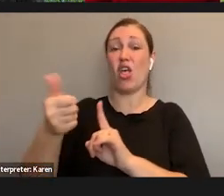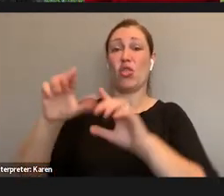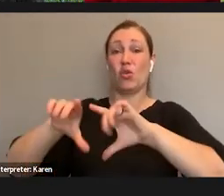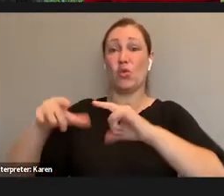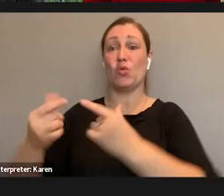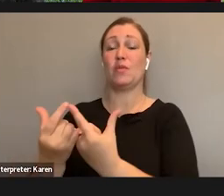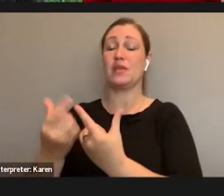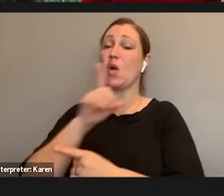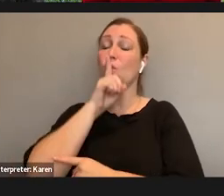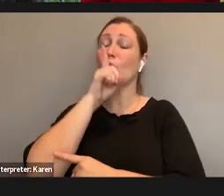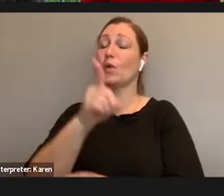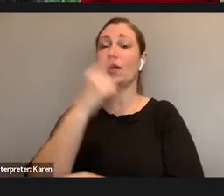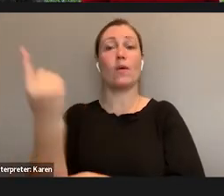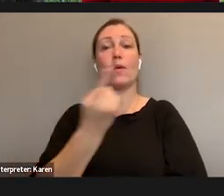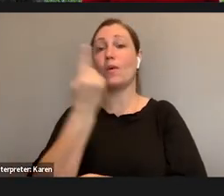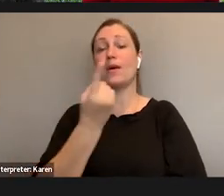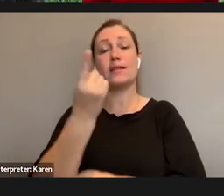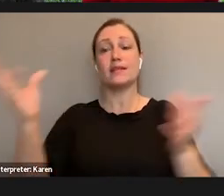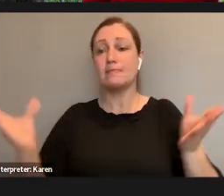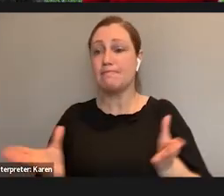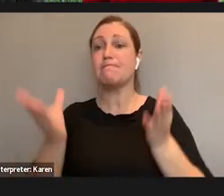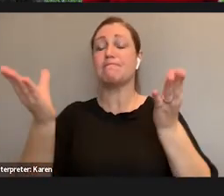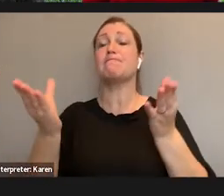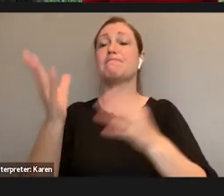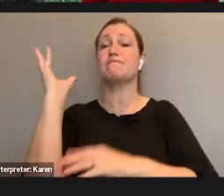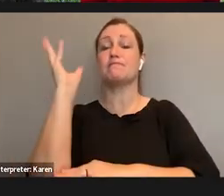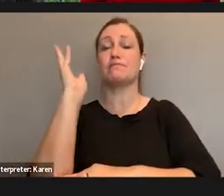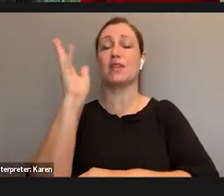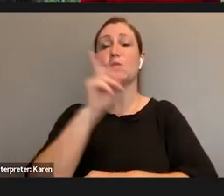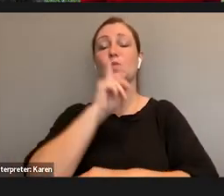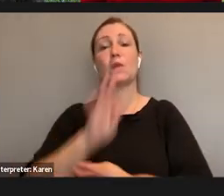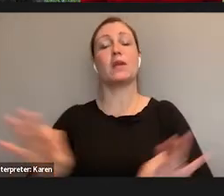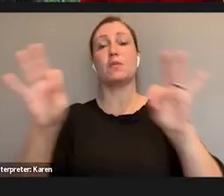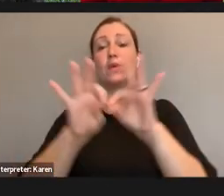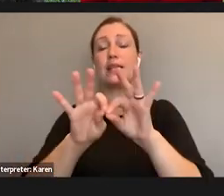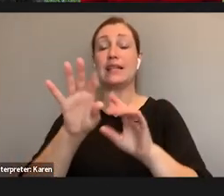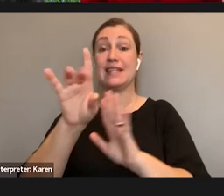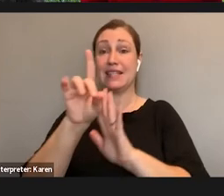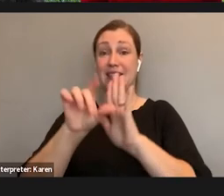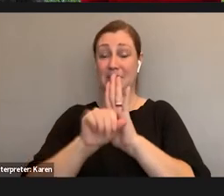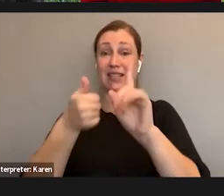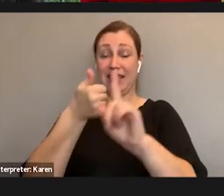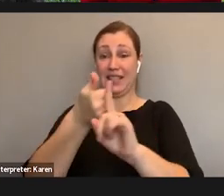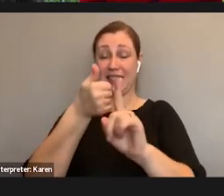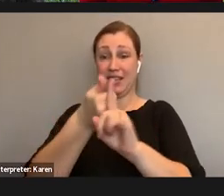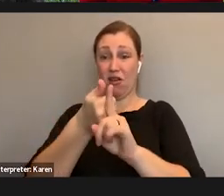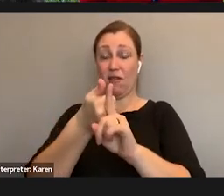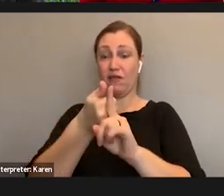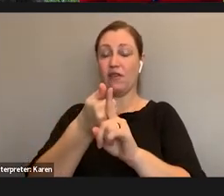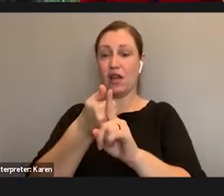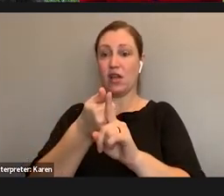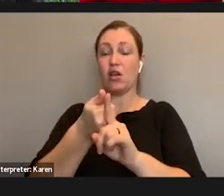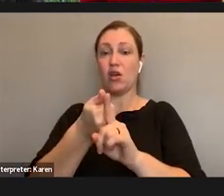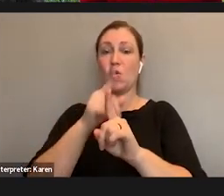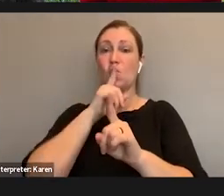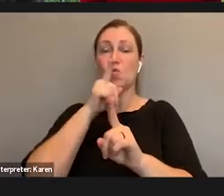always bring up in my presentation because I feel it's really important. Disability cuts across all other identities.